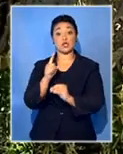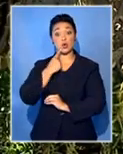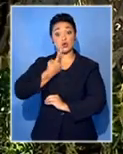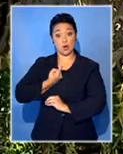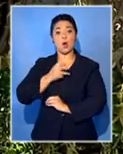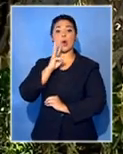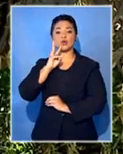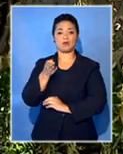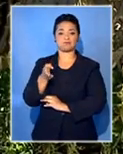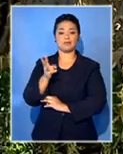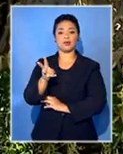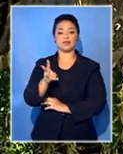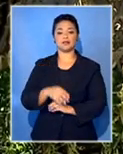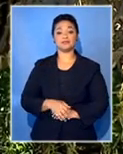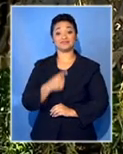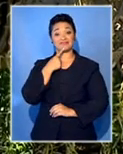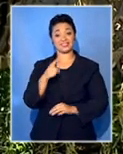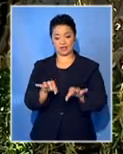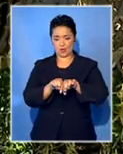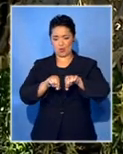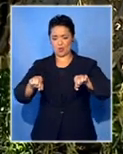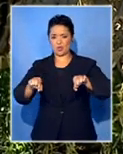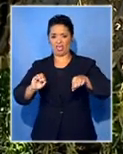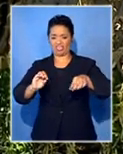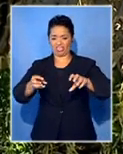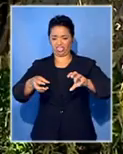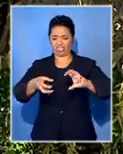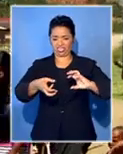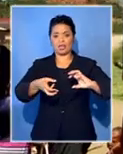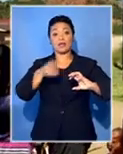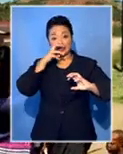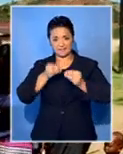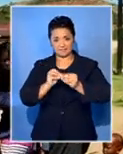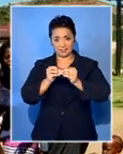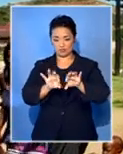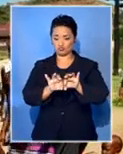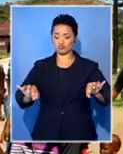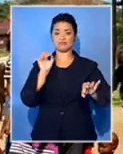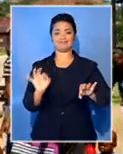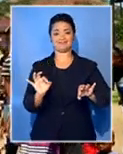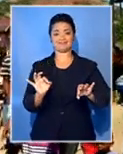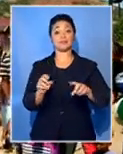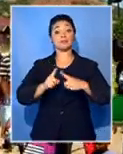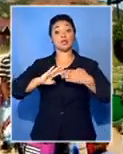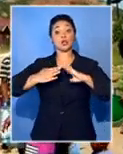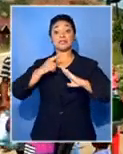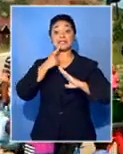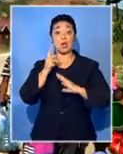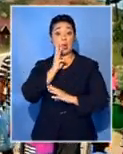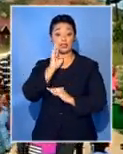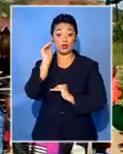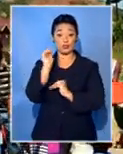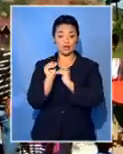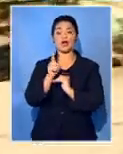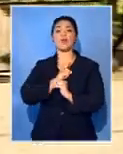as promised. It says the infrastructure is old and needs to be repaired. But residents say the water shortage is